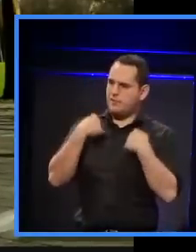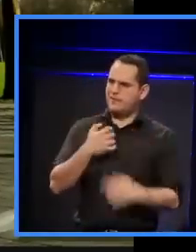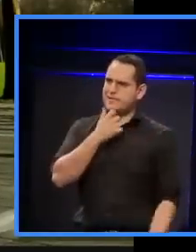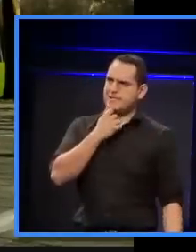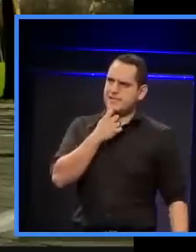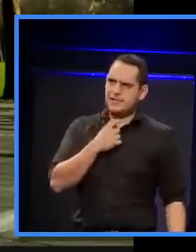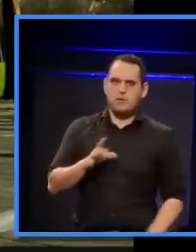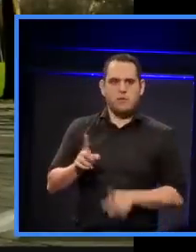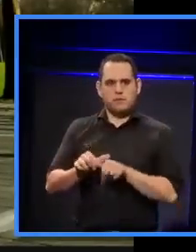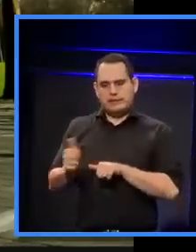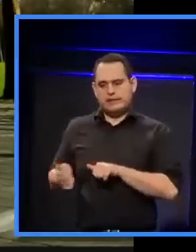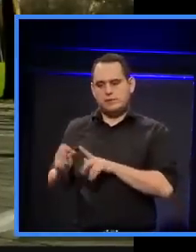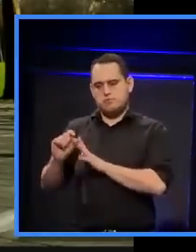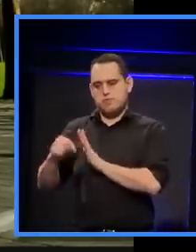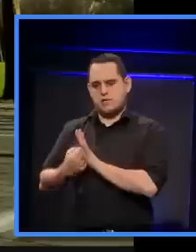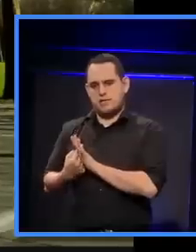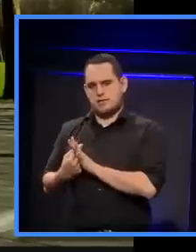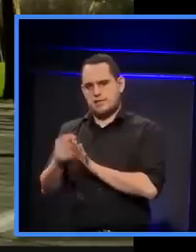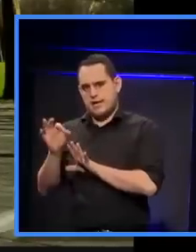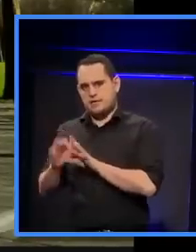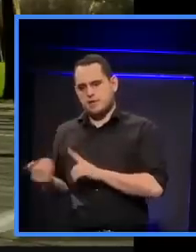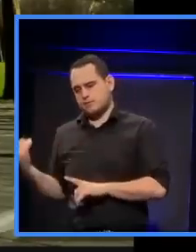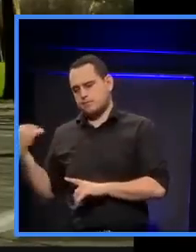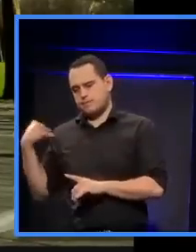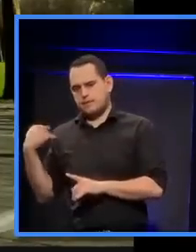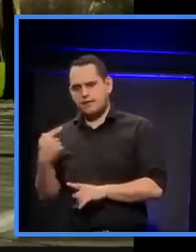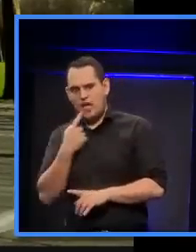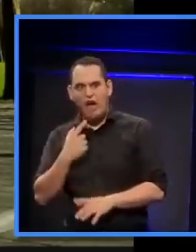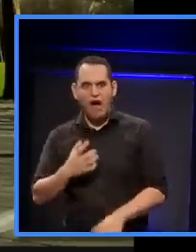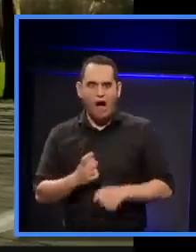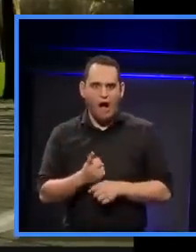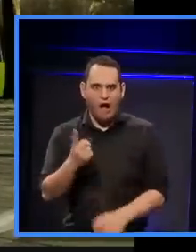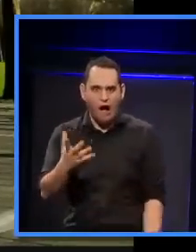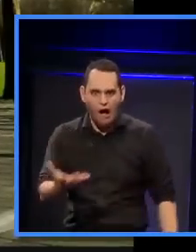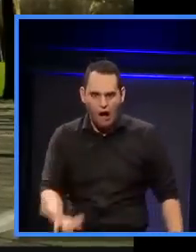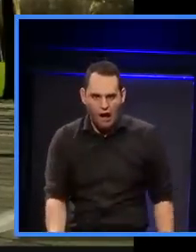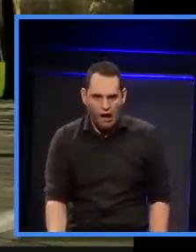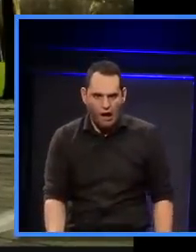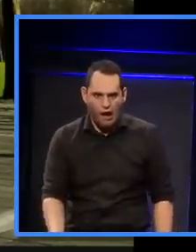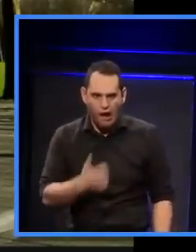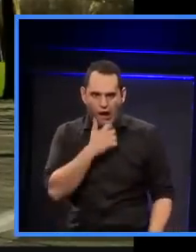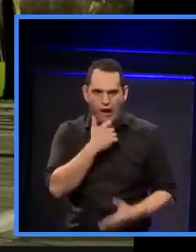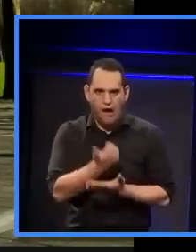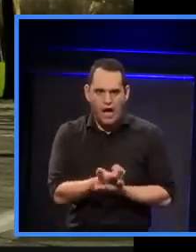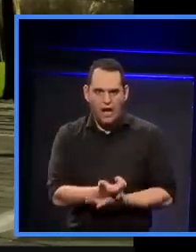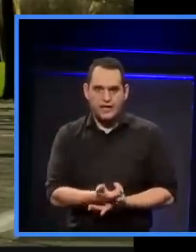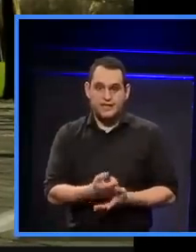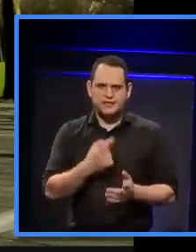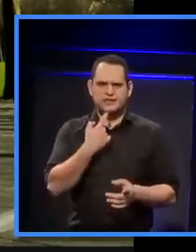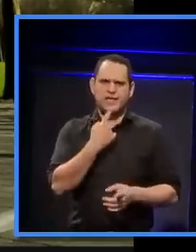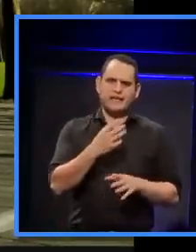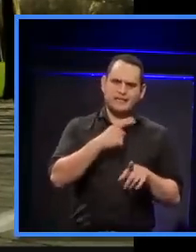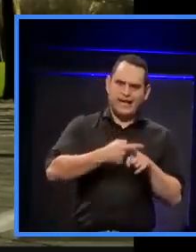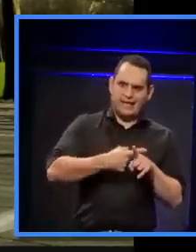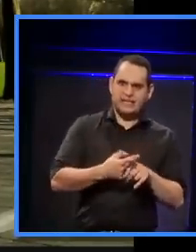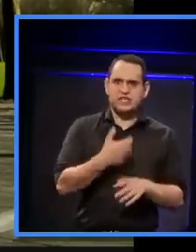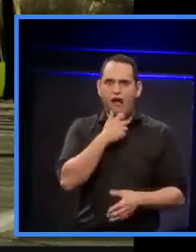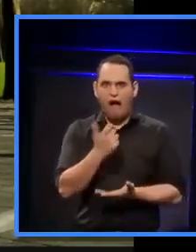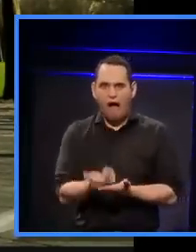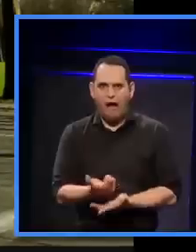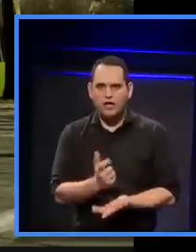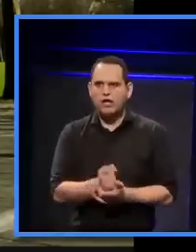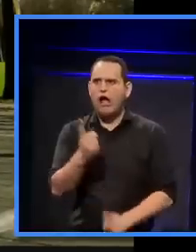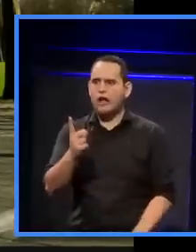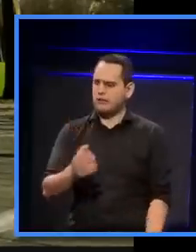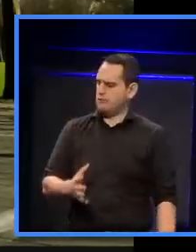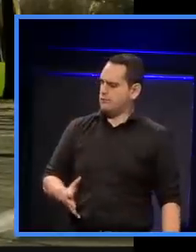project architect was sitting beside me, and she said, Oh my God! Oh my God! In English. And so, I